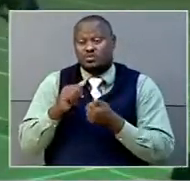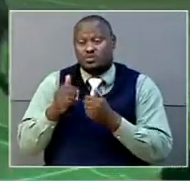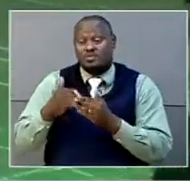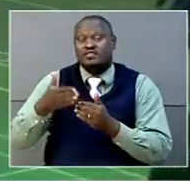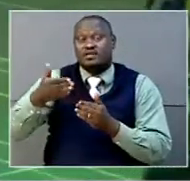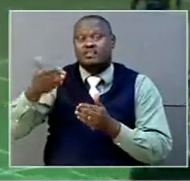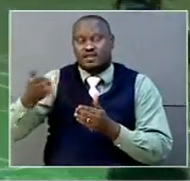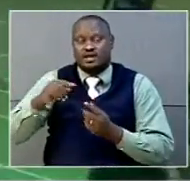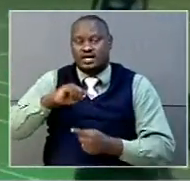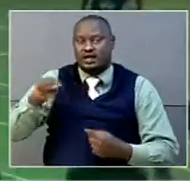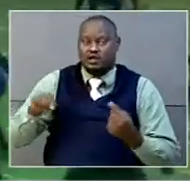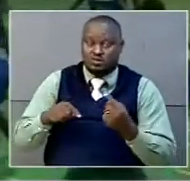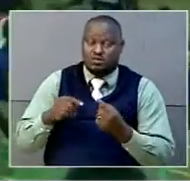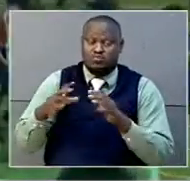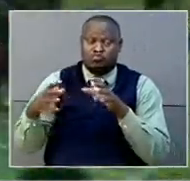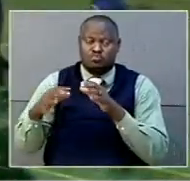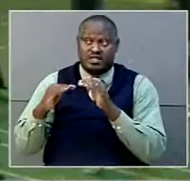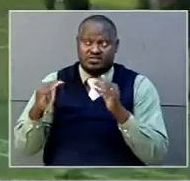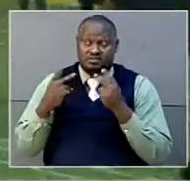next group stages.